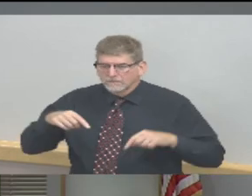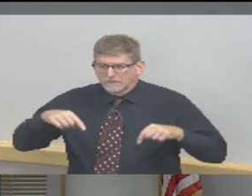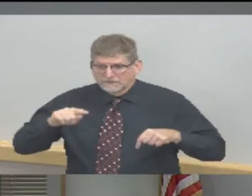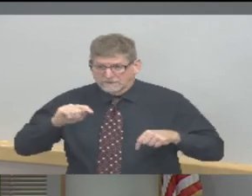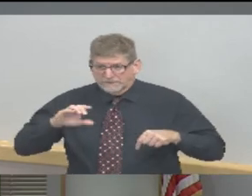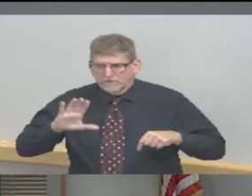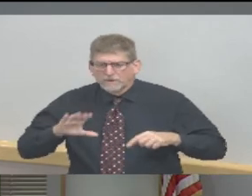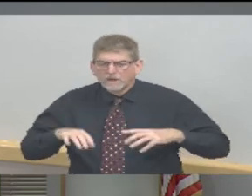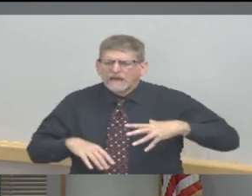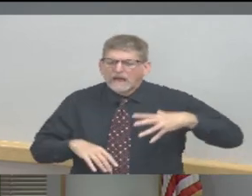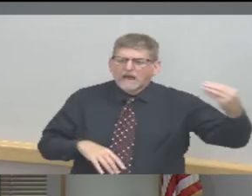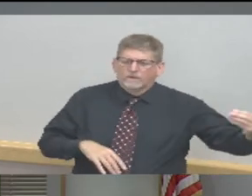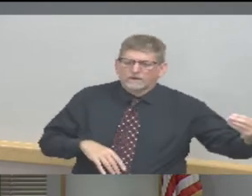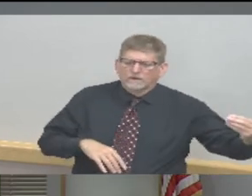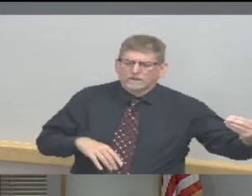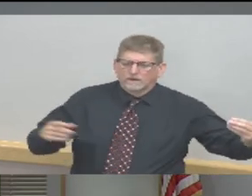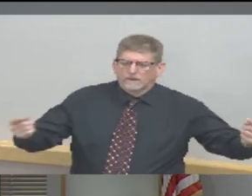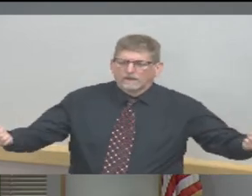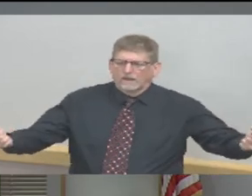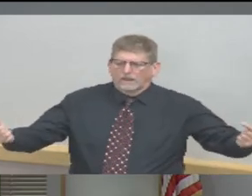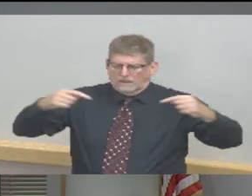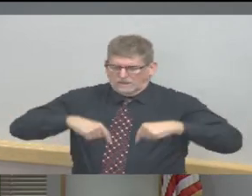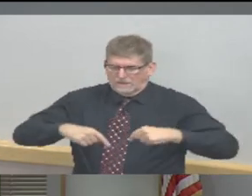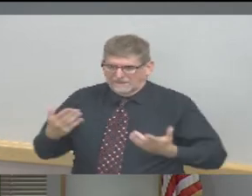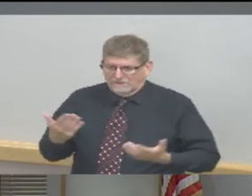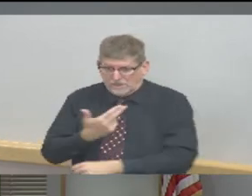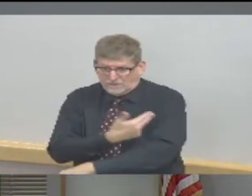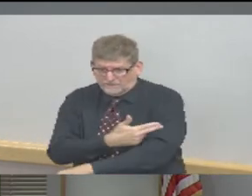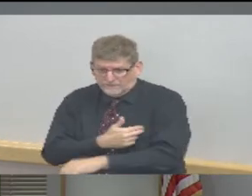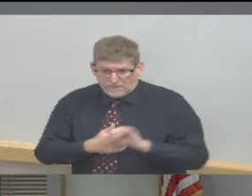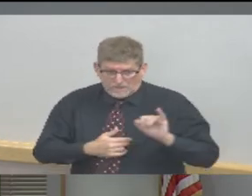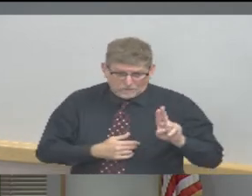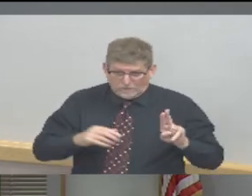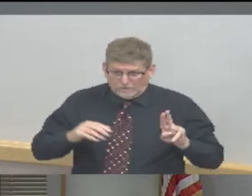I don't know the location of origin of our patients.